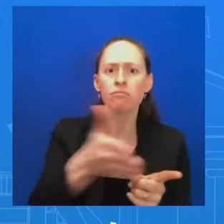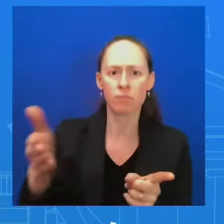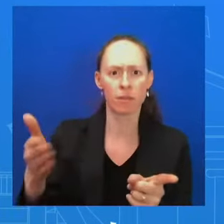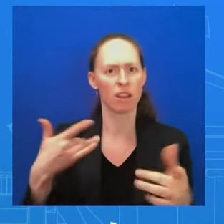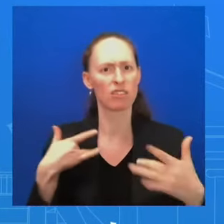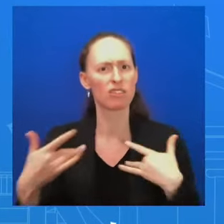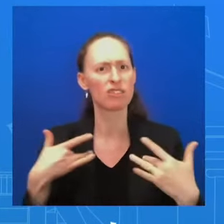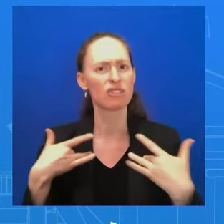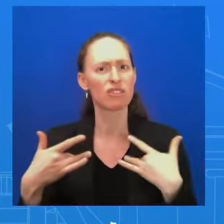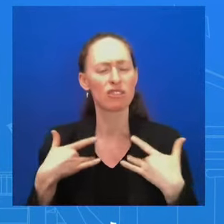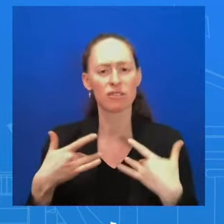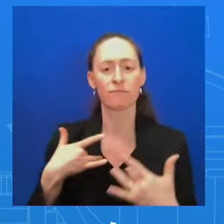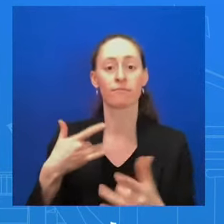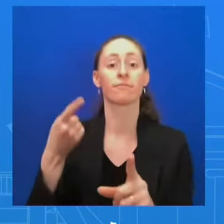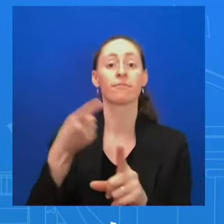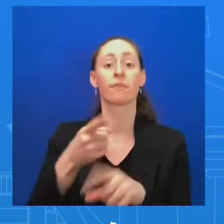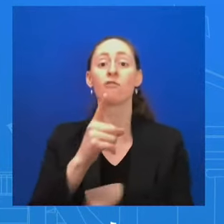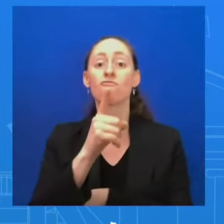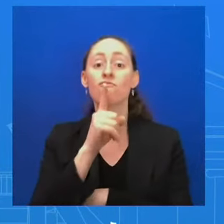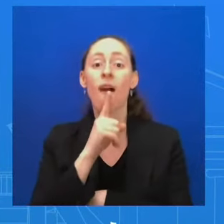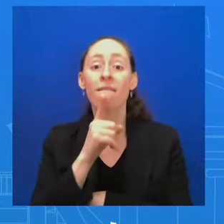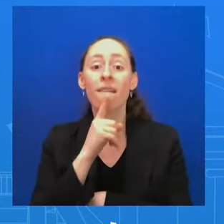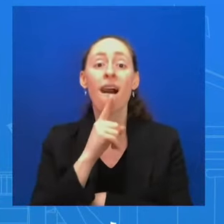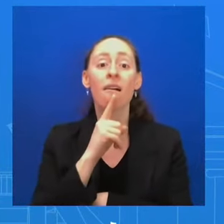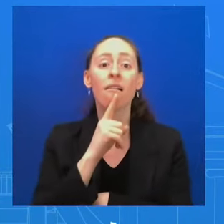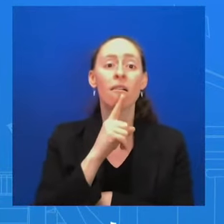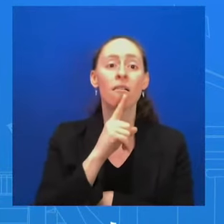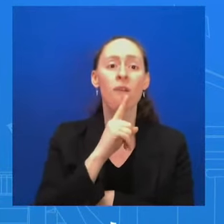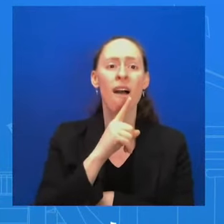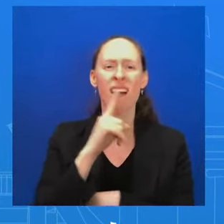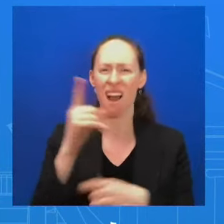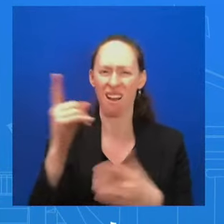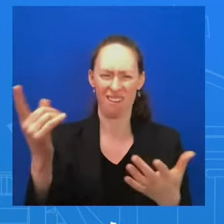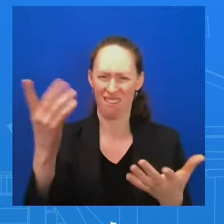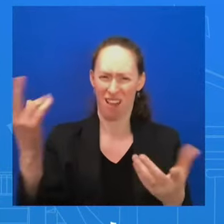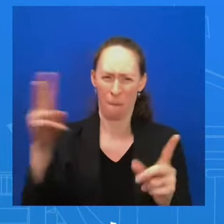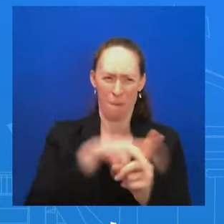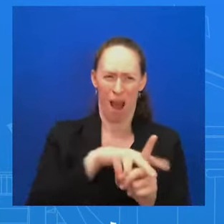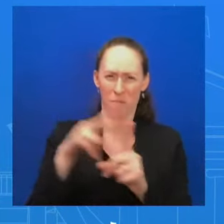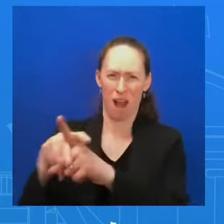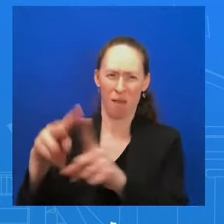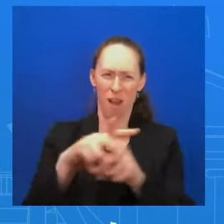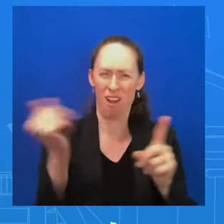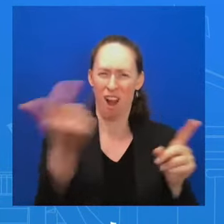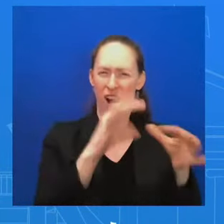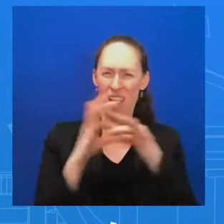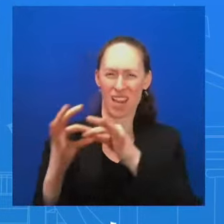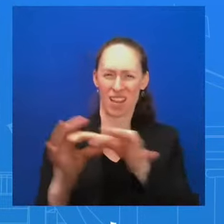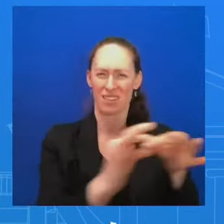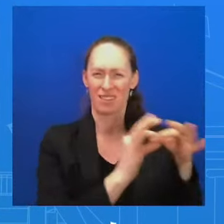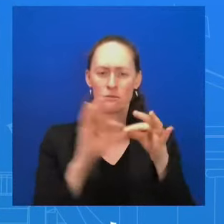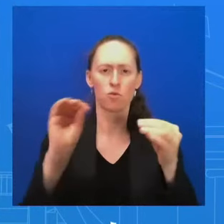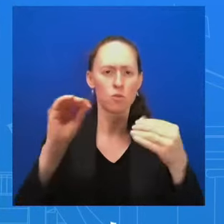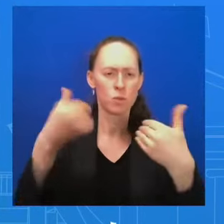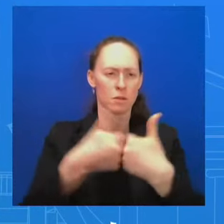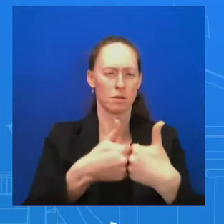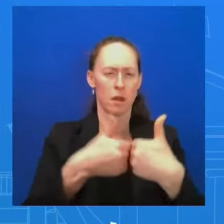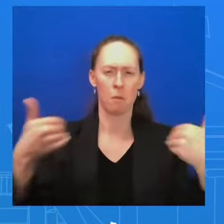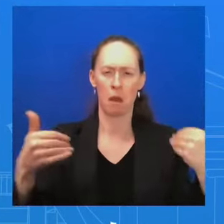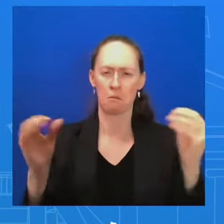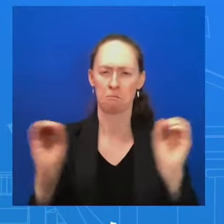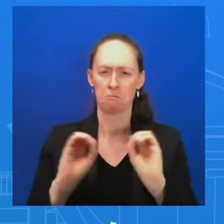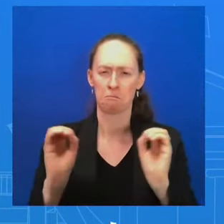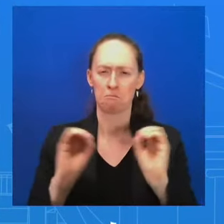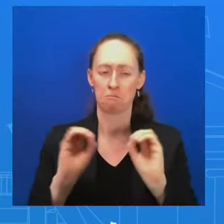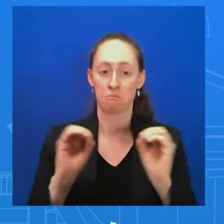going after those Hamas battalions in Rafa without also talking about the humanitarian situation down there, which is dire. Okay, Brian. Thanks